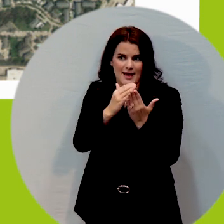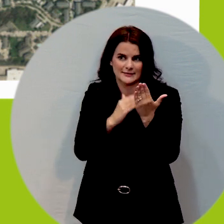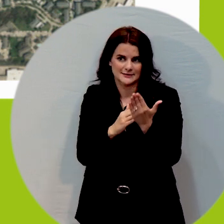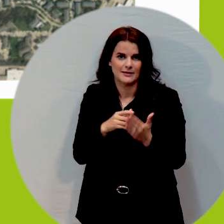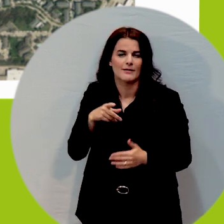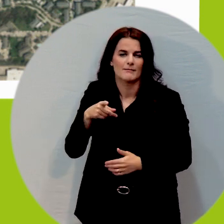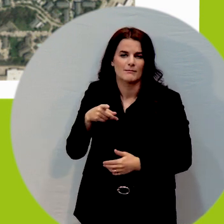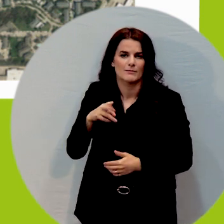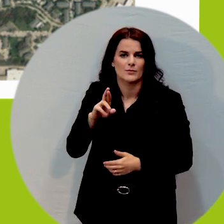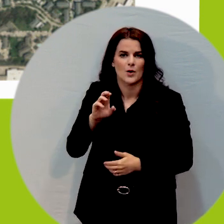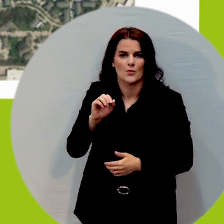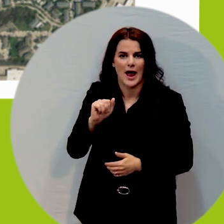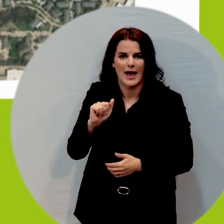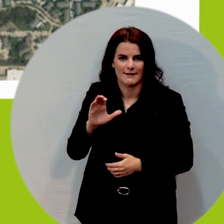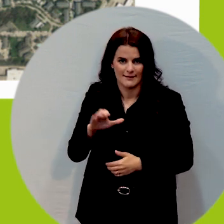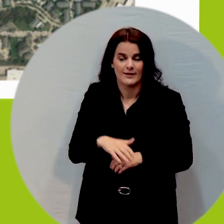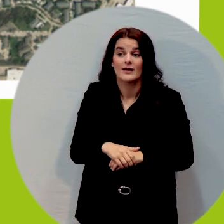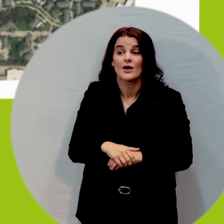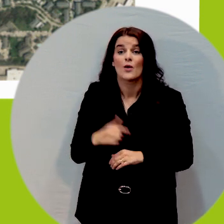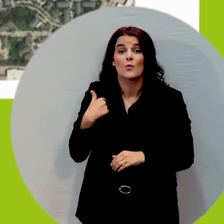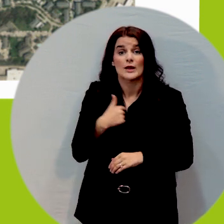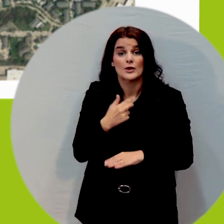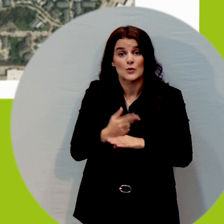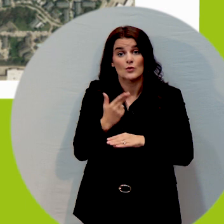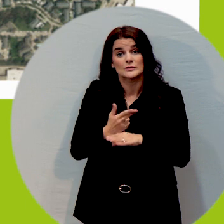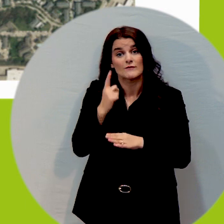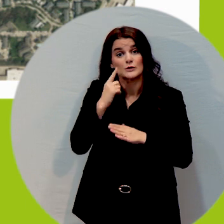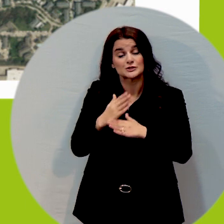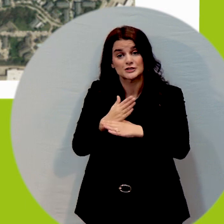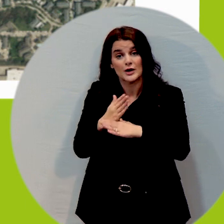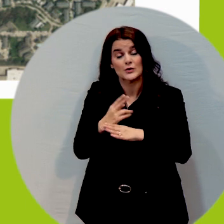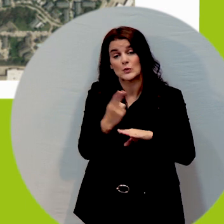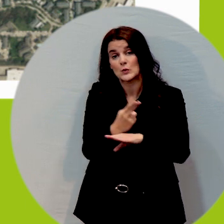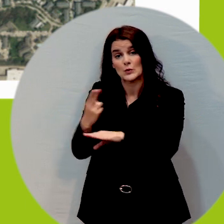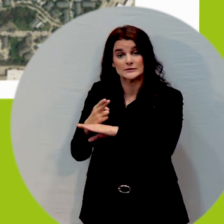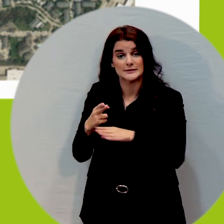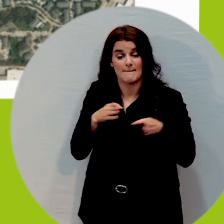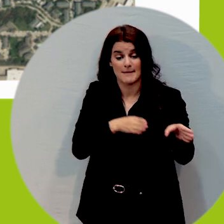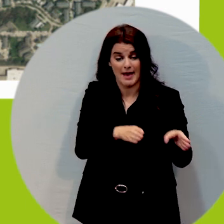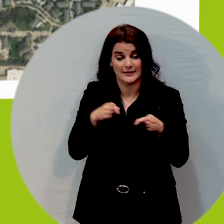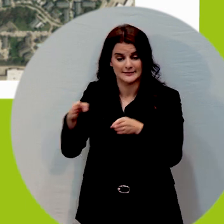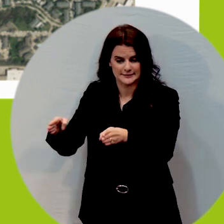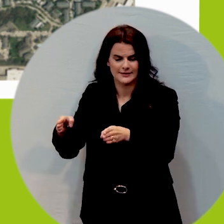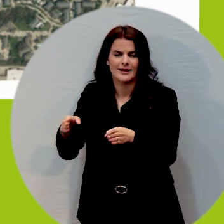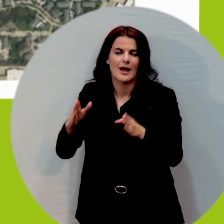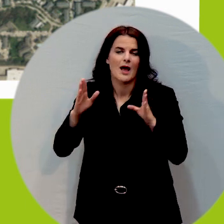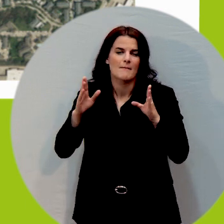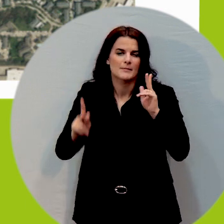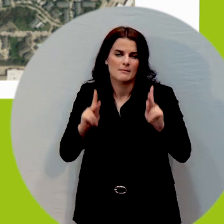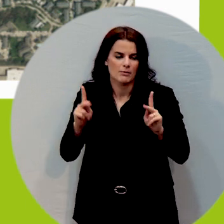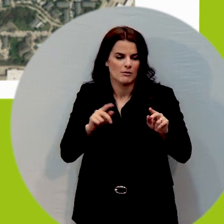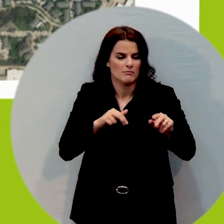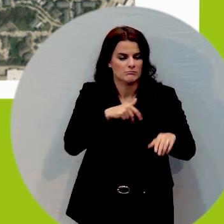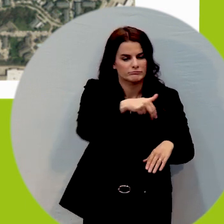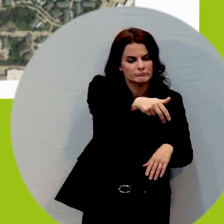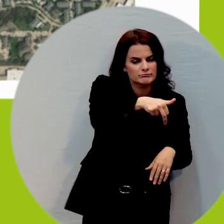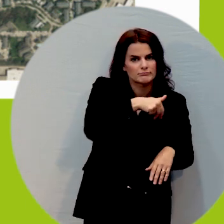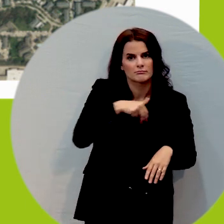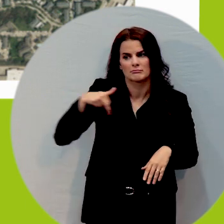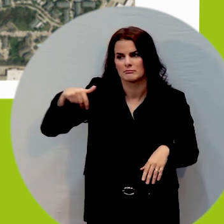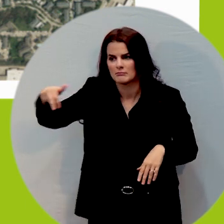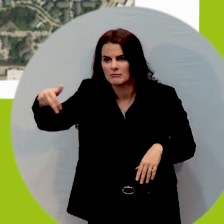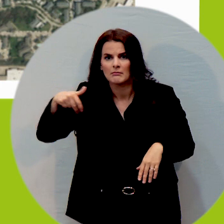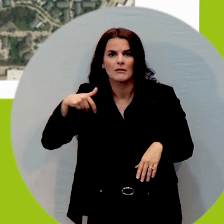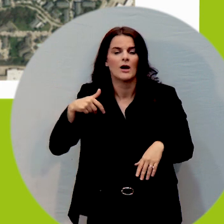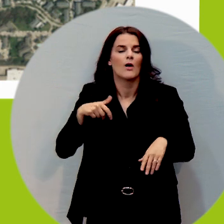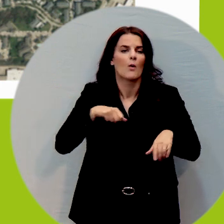We use this for shared use paths or pedestrian ways which are intended to be used by multiple modes of transportation. So